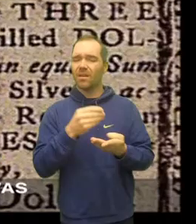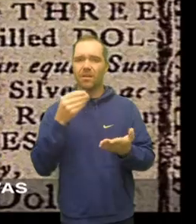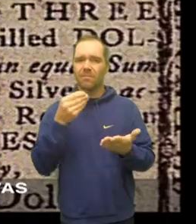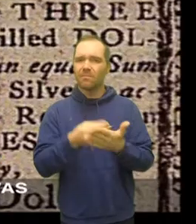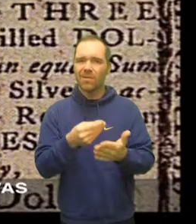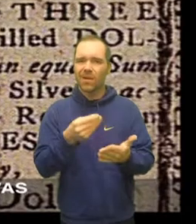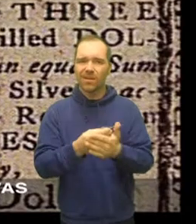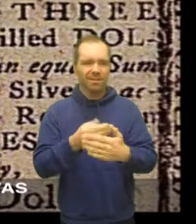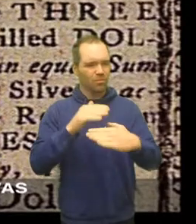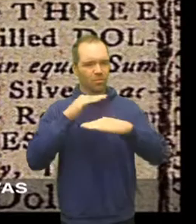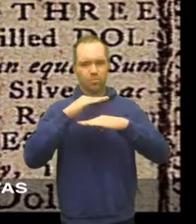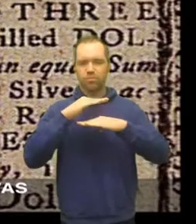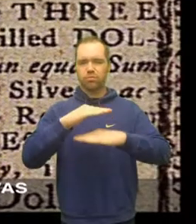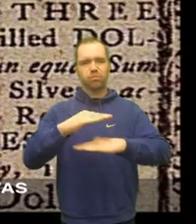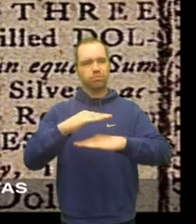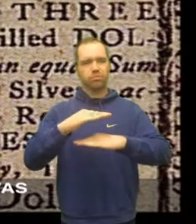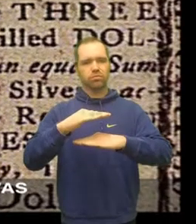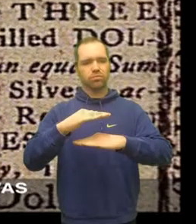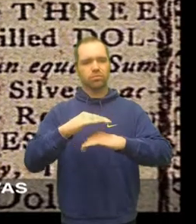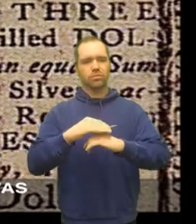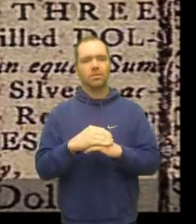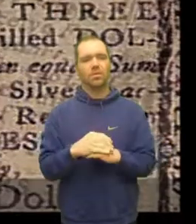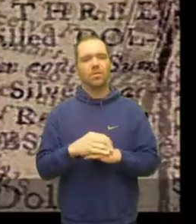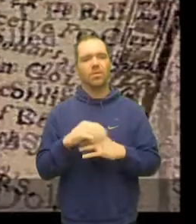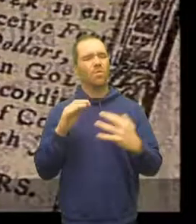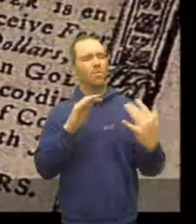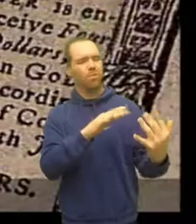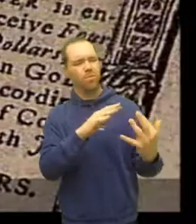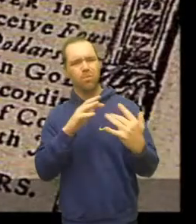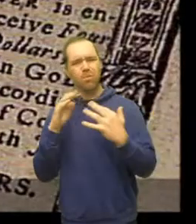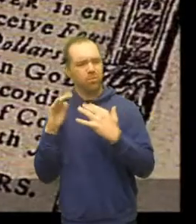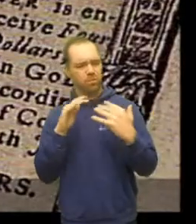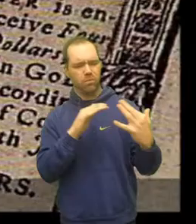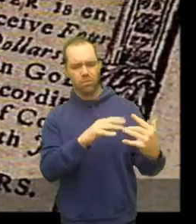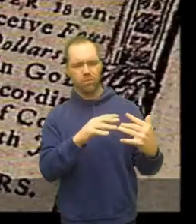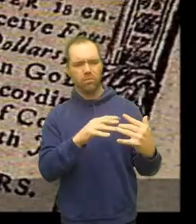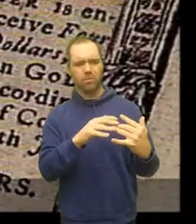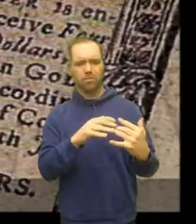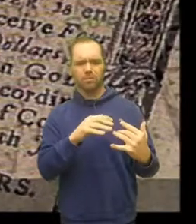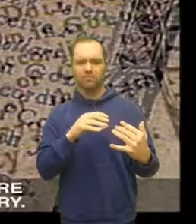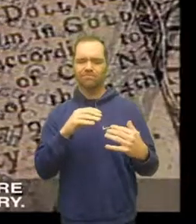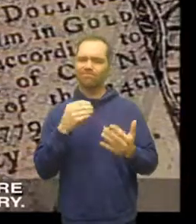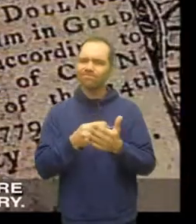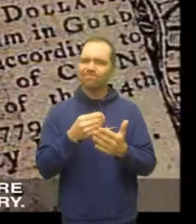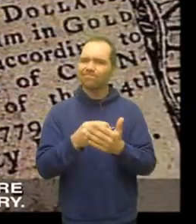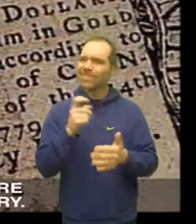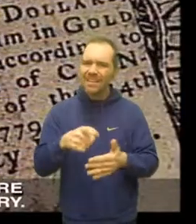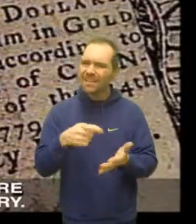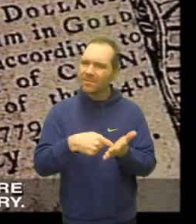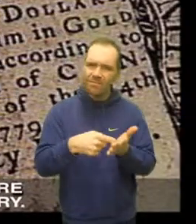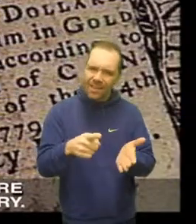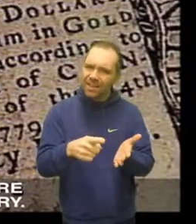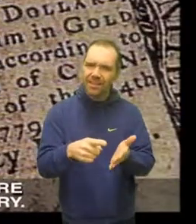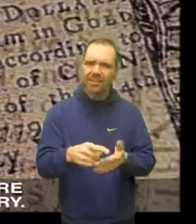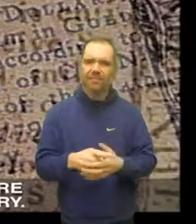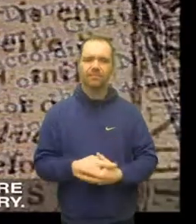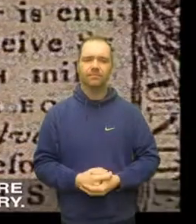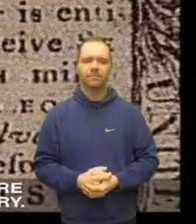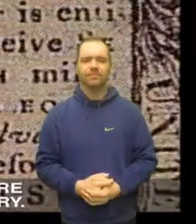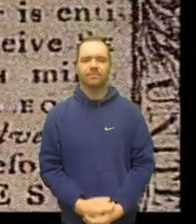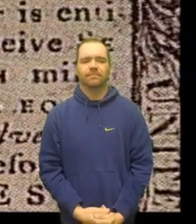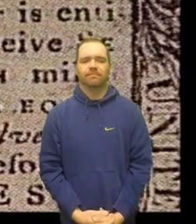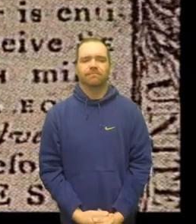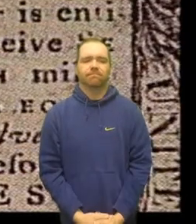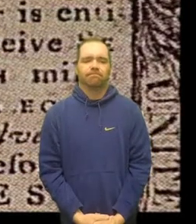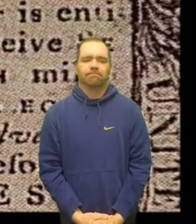it money the financial situation was very very serious with huge war debts that had to be paid if you're going to restore the credit of the